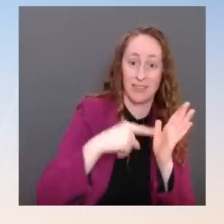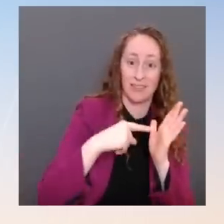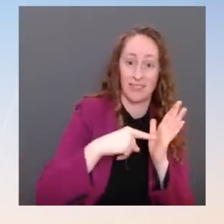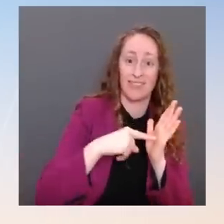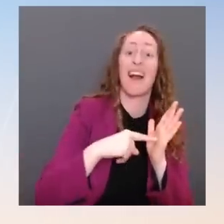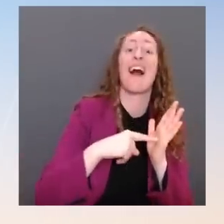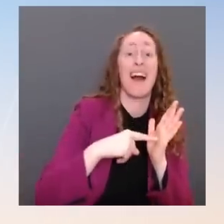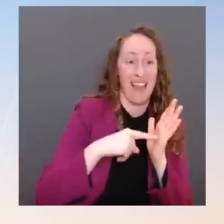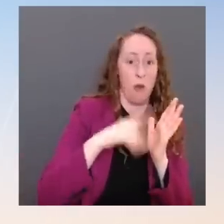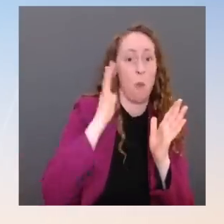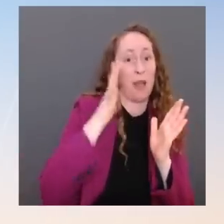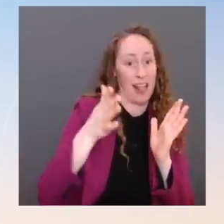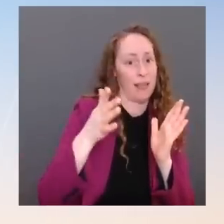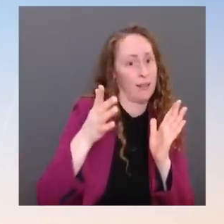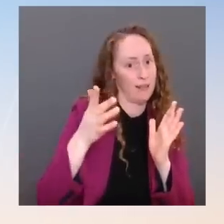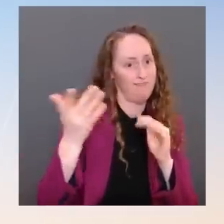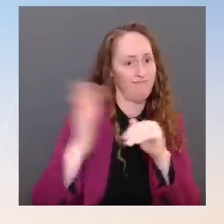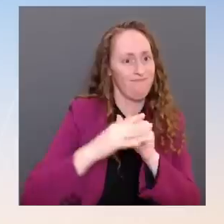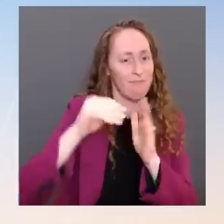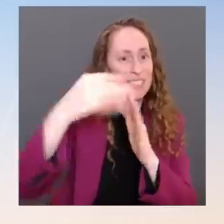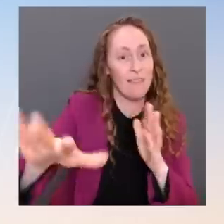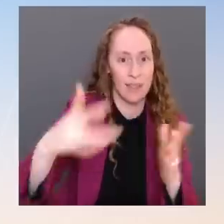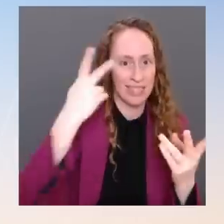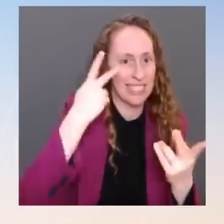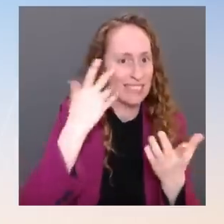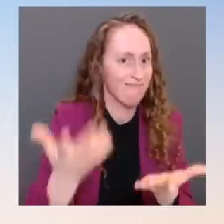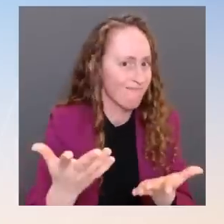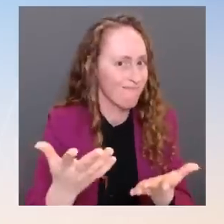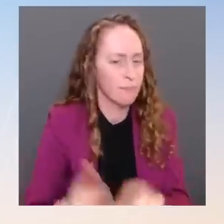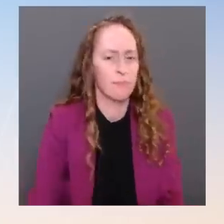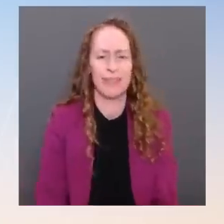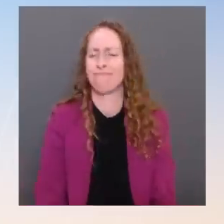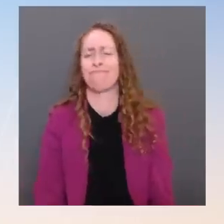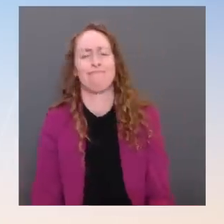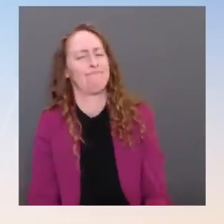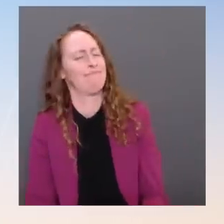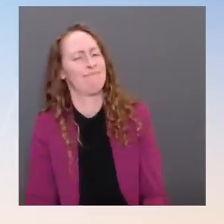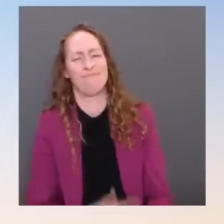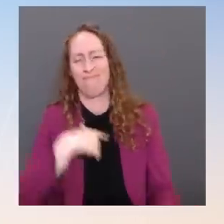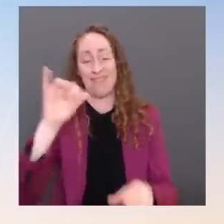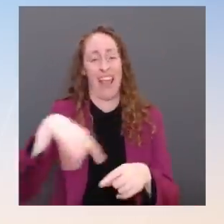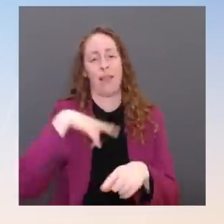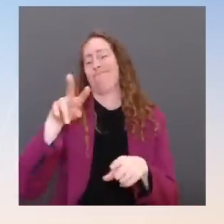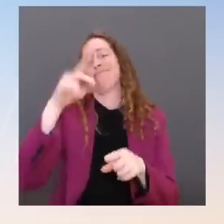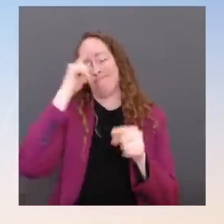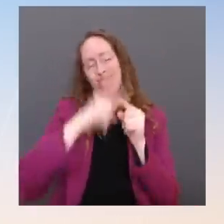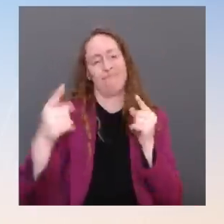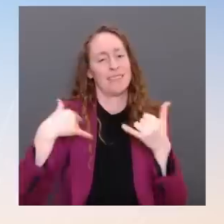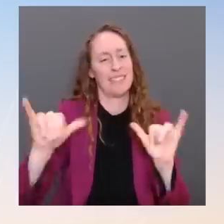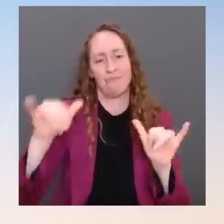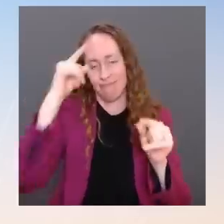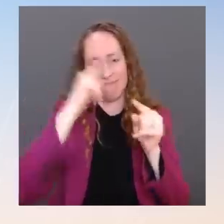I would note that as it relates to actions like the American Rescue Plan, the alternative to not putting in place and